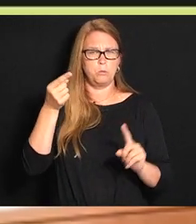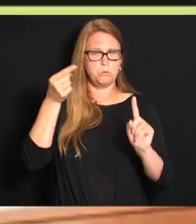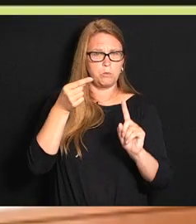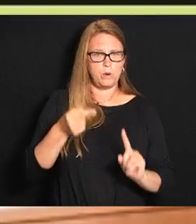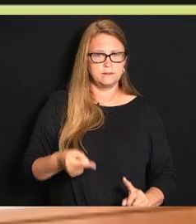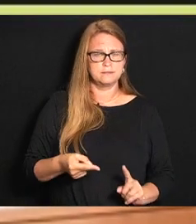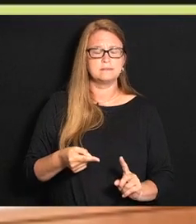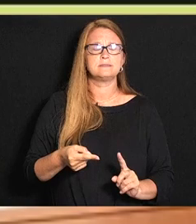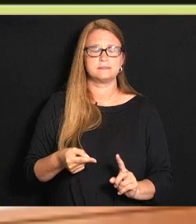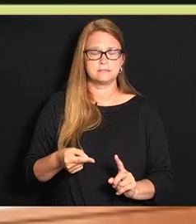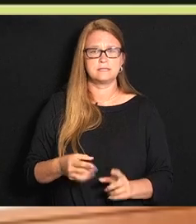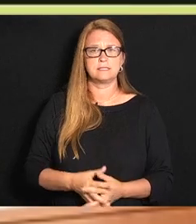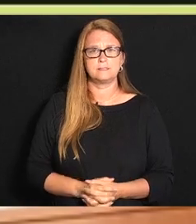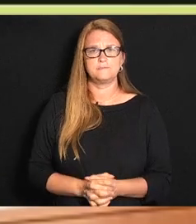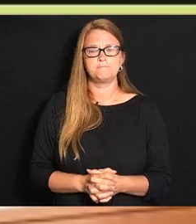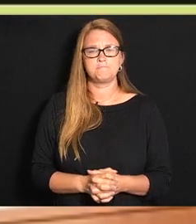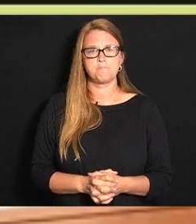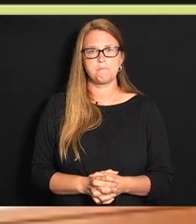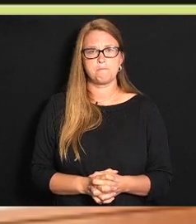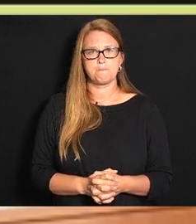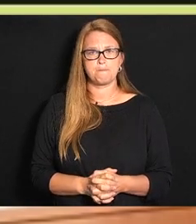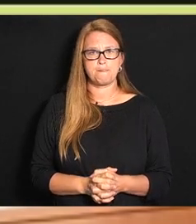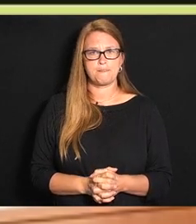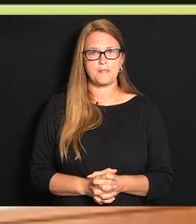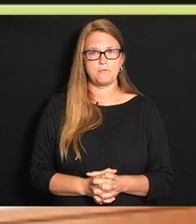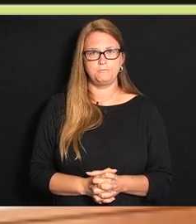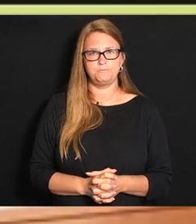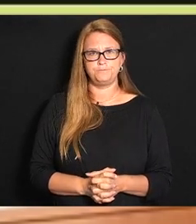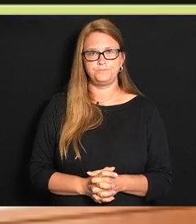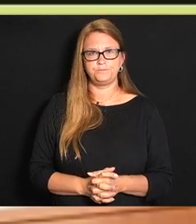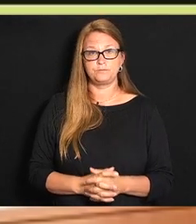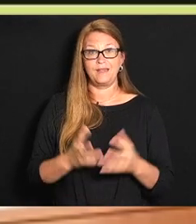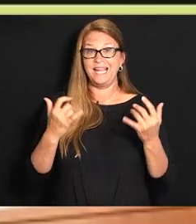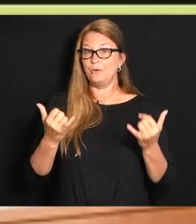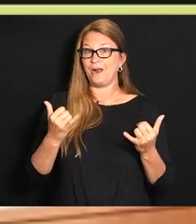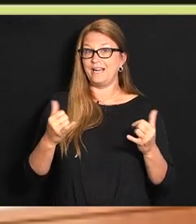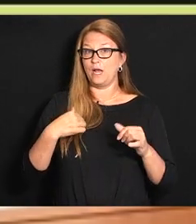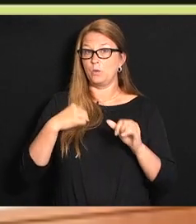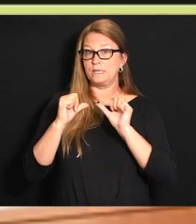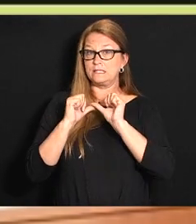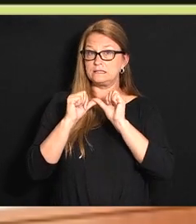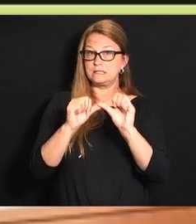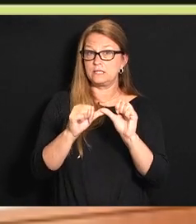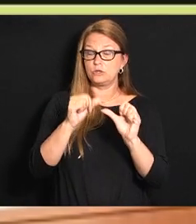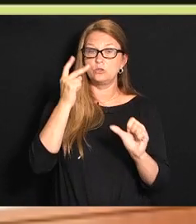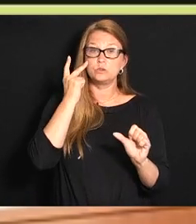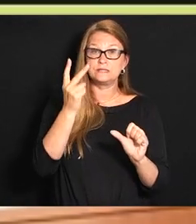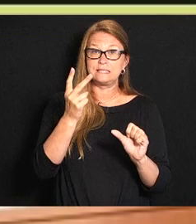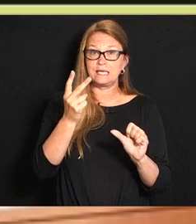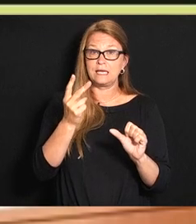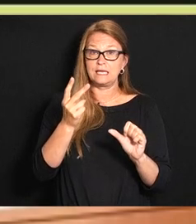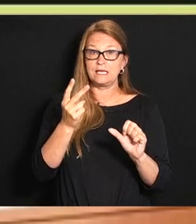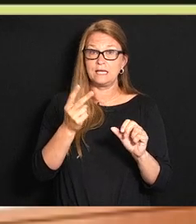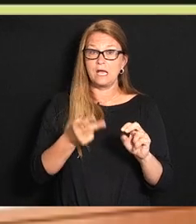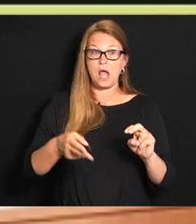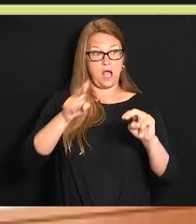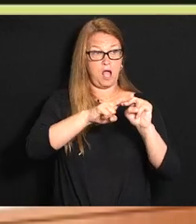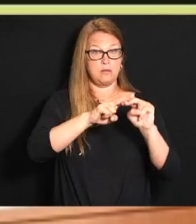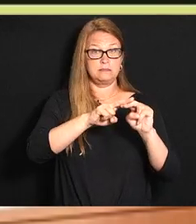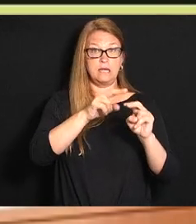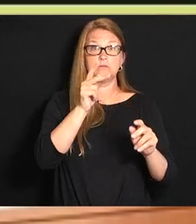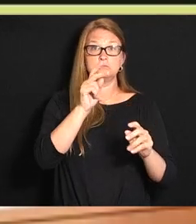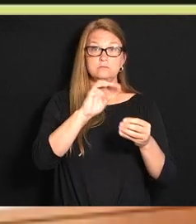some data. As Governor pointed out we continue to see a regular uptake in vaccines